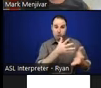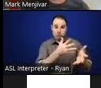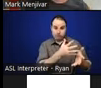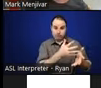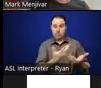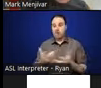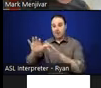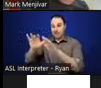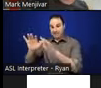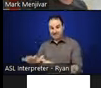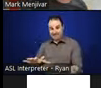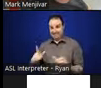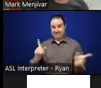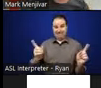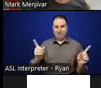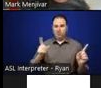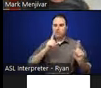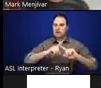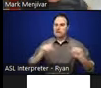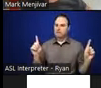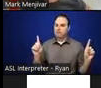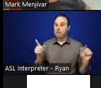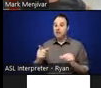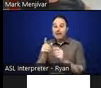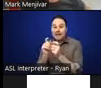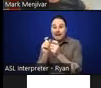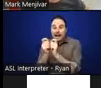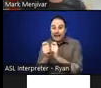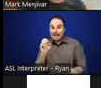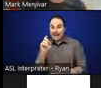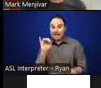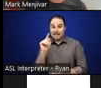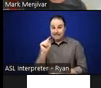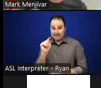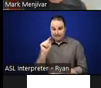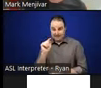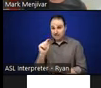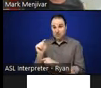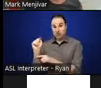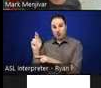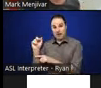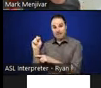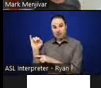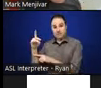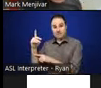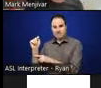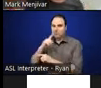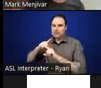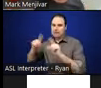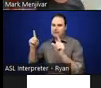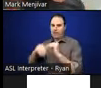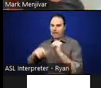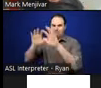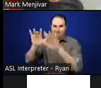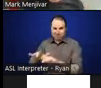right, is even different than an original transcript. And an excerpt of audio is very different than the full audio. And an edited